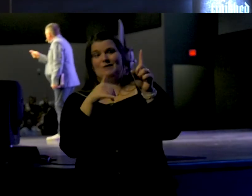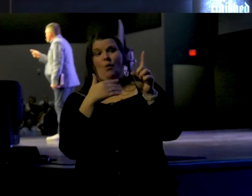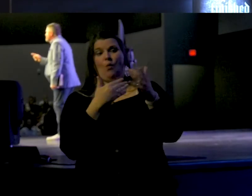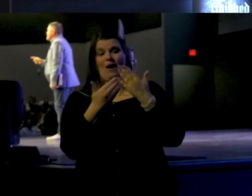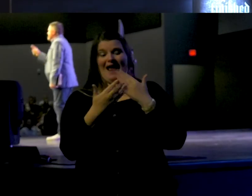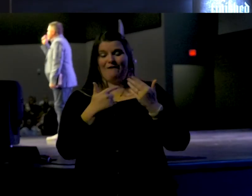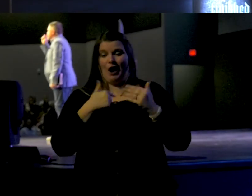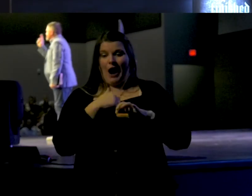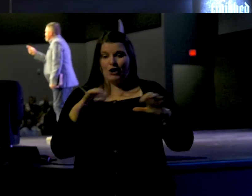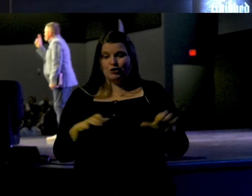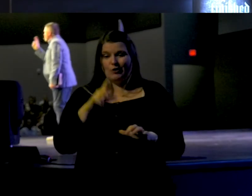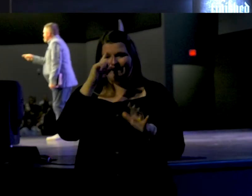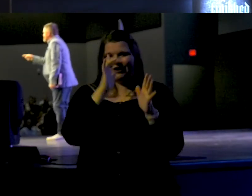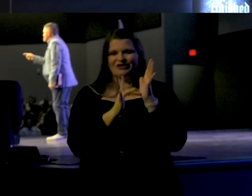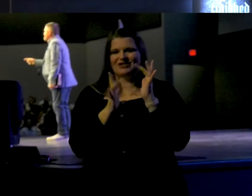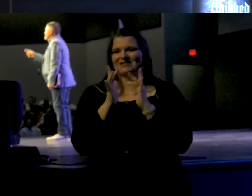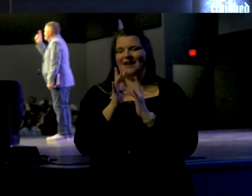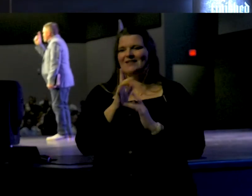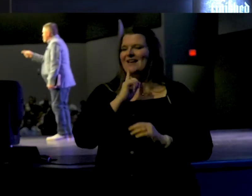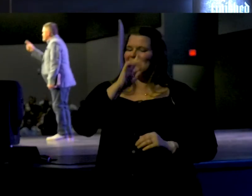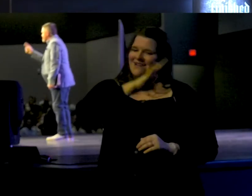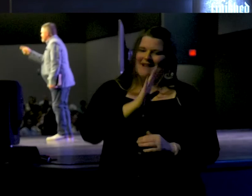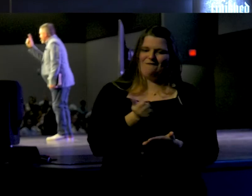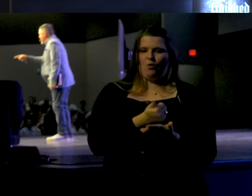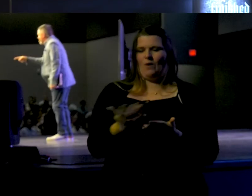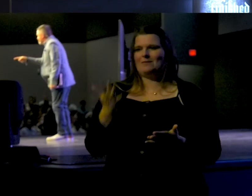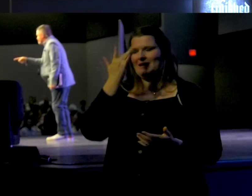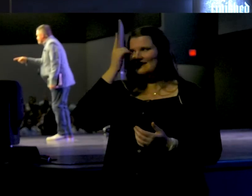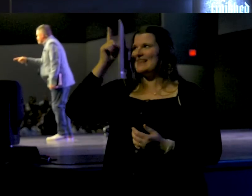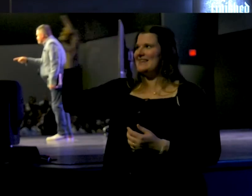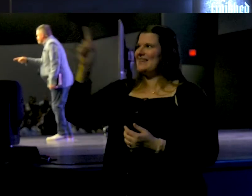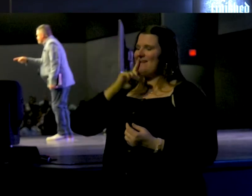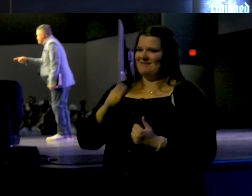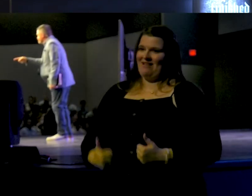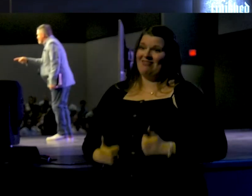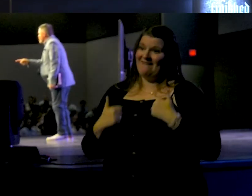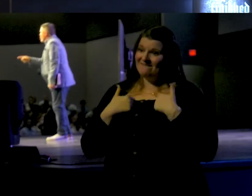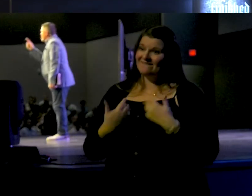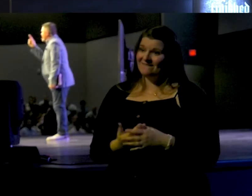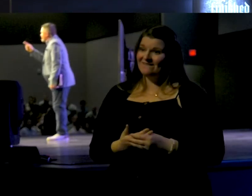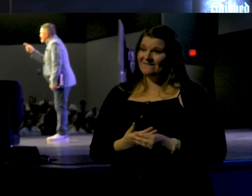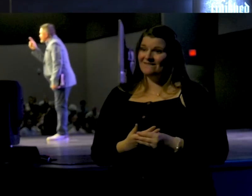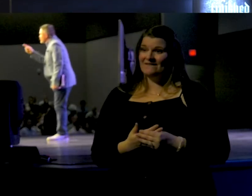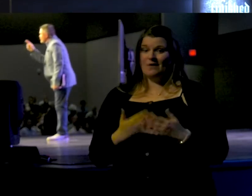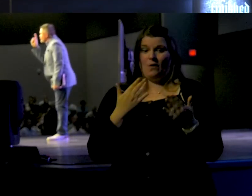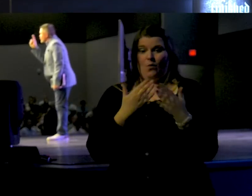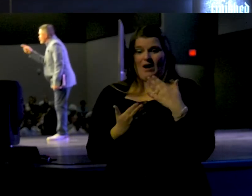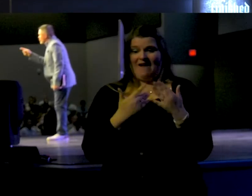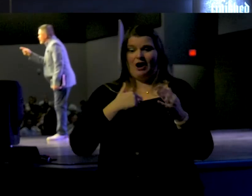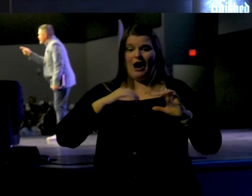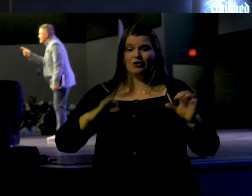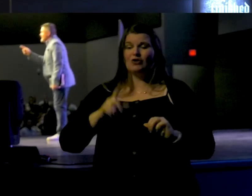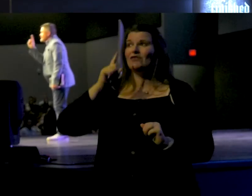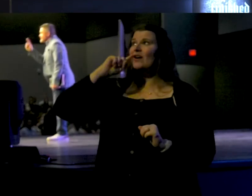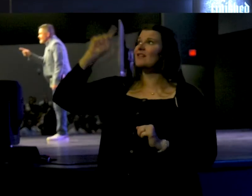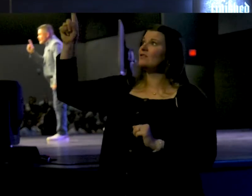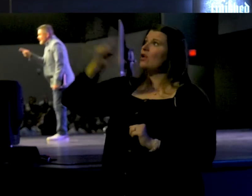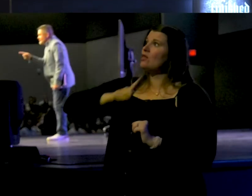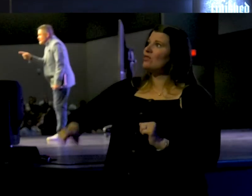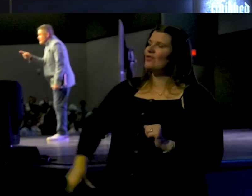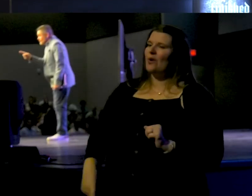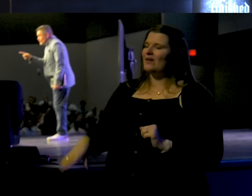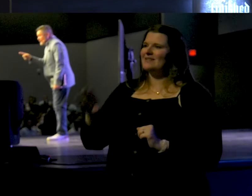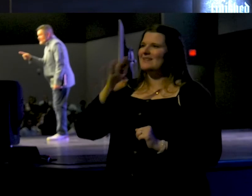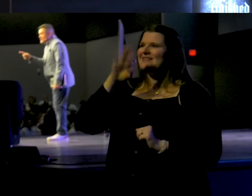for the Lord is never wasted because he's alive. Whatever I do for the Lord is